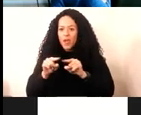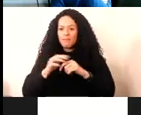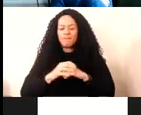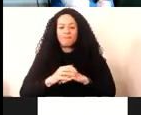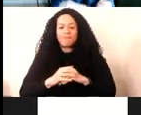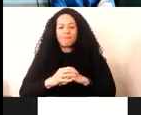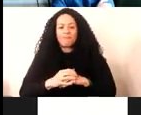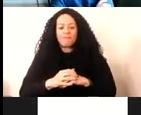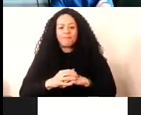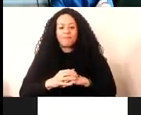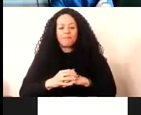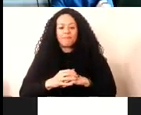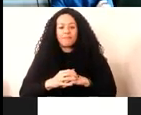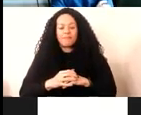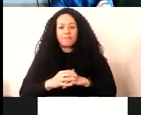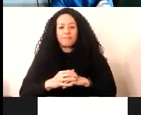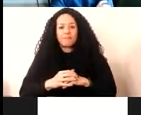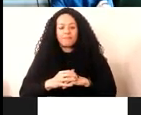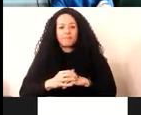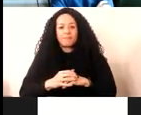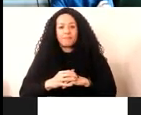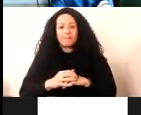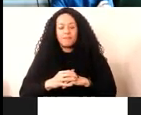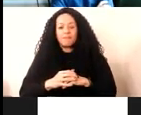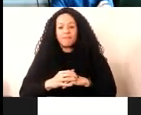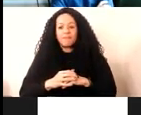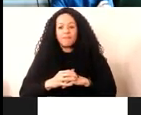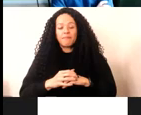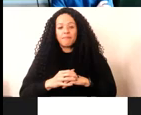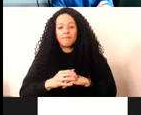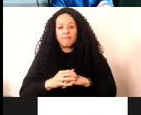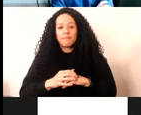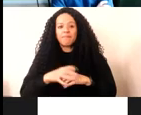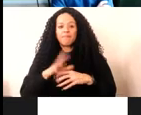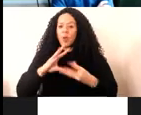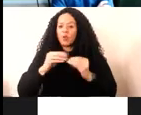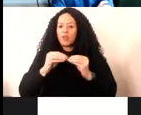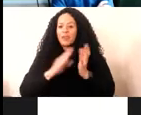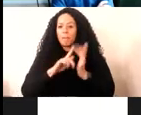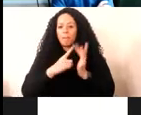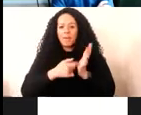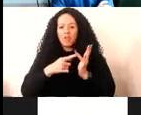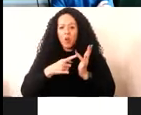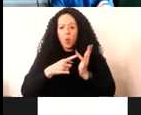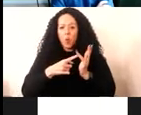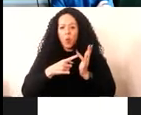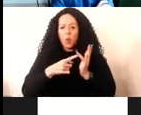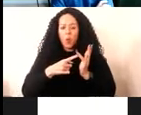Quanted rectangles. So we did this in Miro, which is a cloud based diagramming platform,